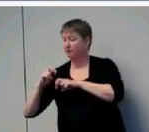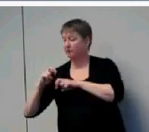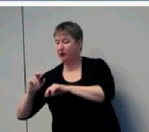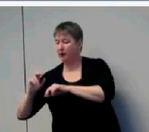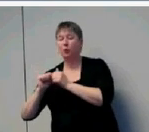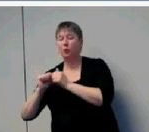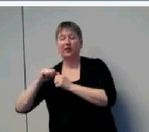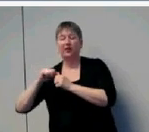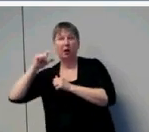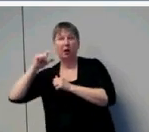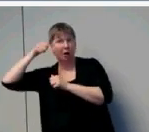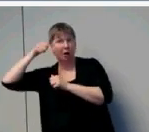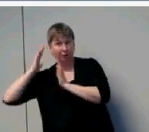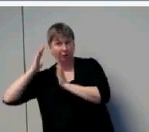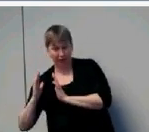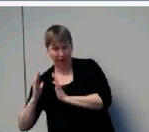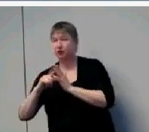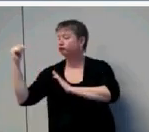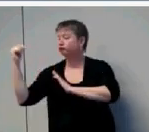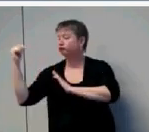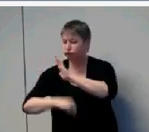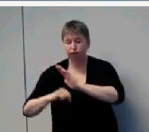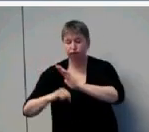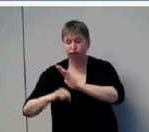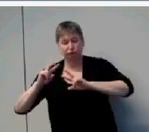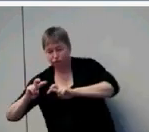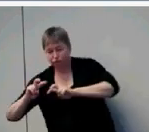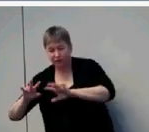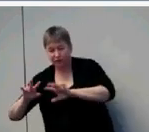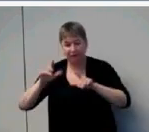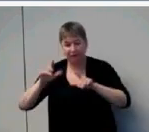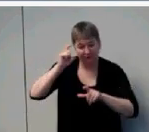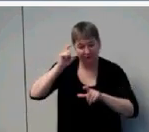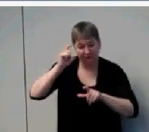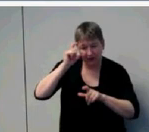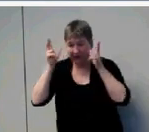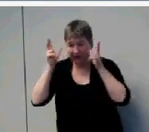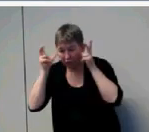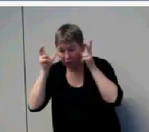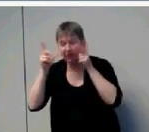assessments and verification and validation of hearing aids each year.